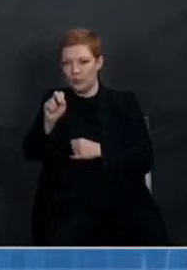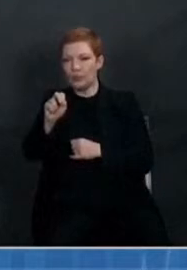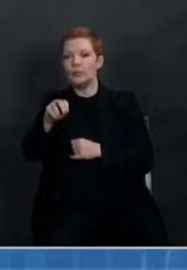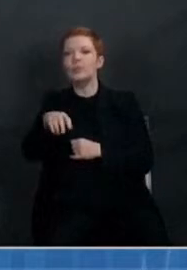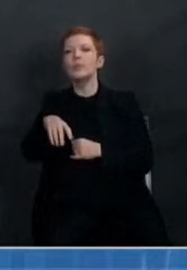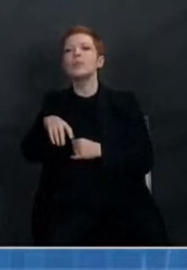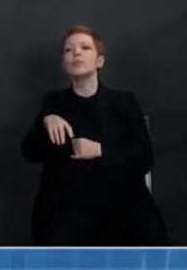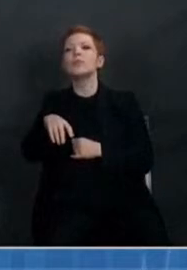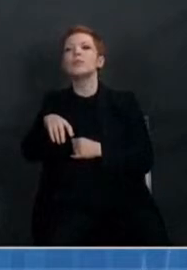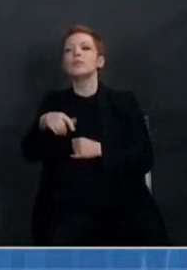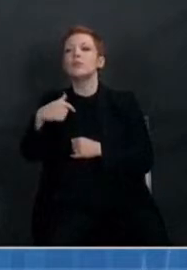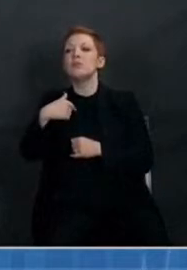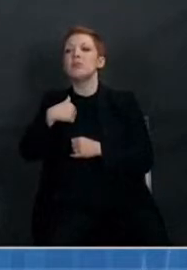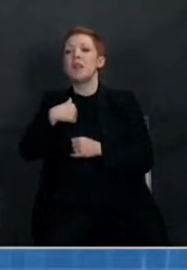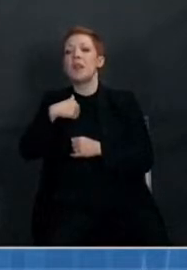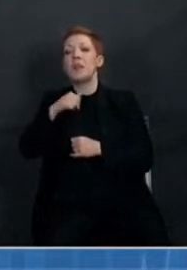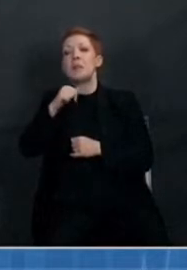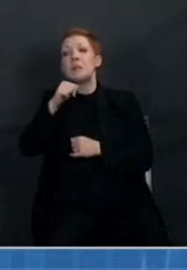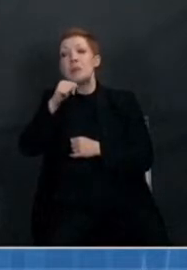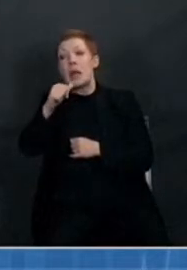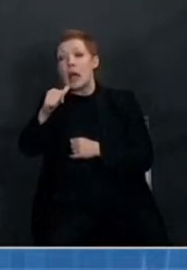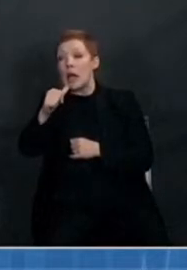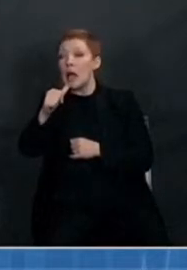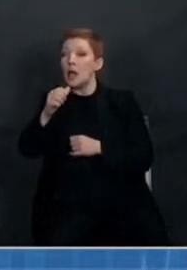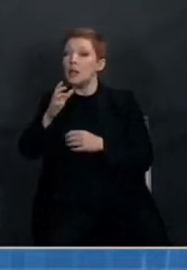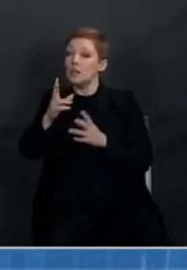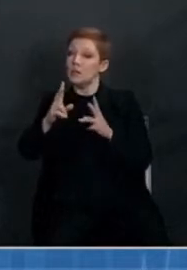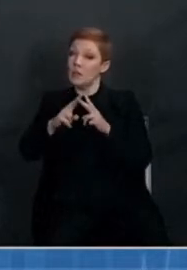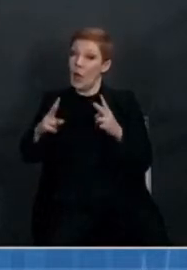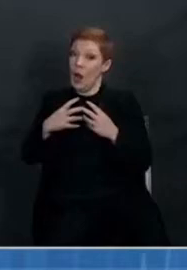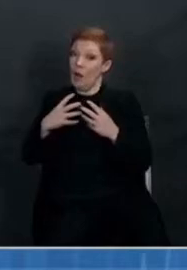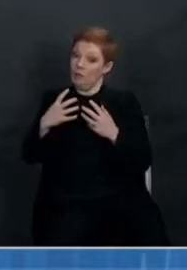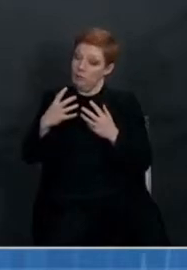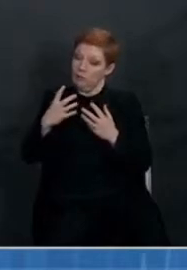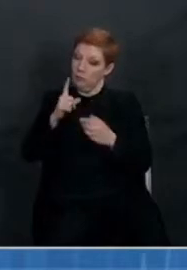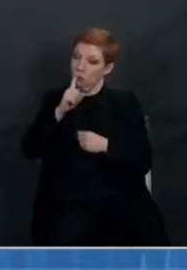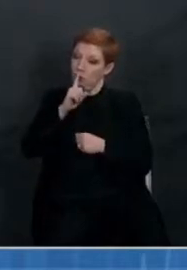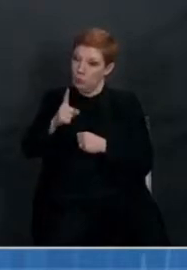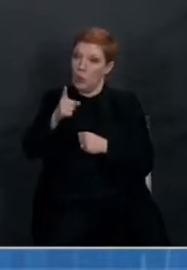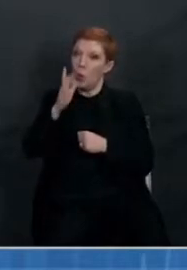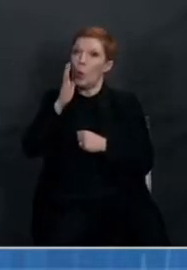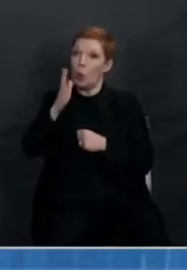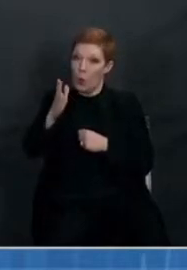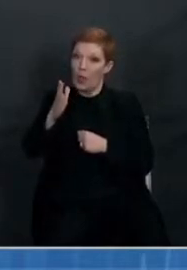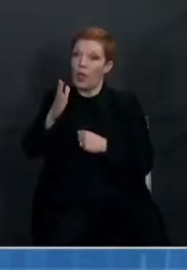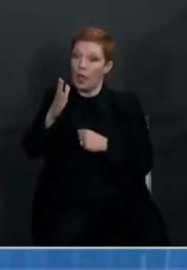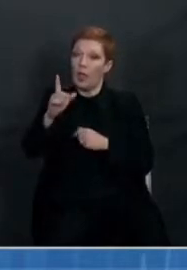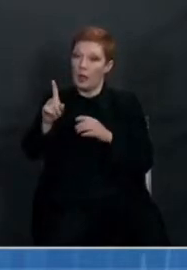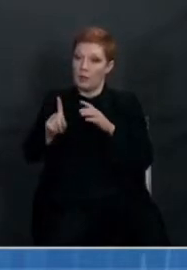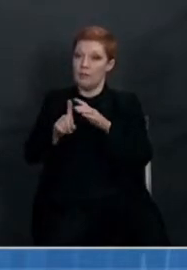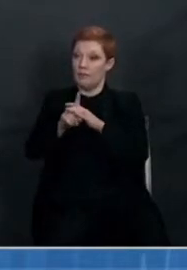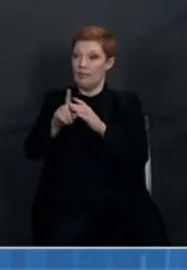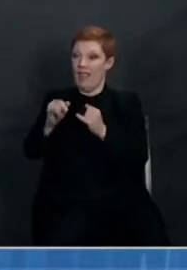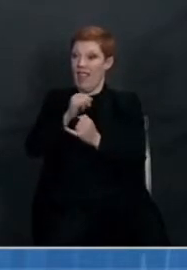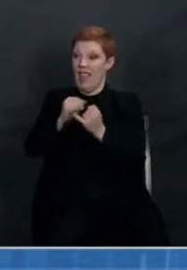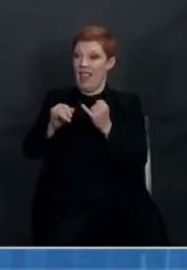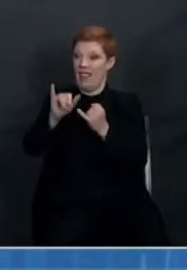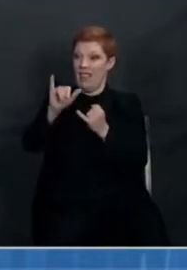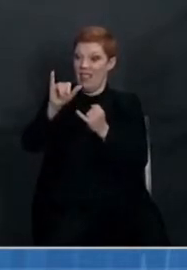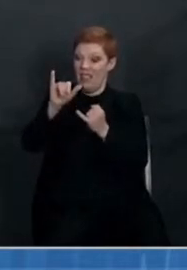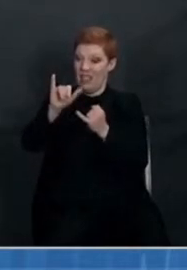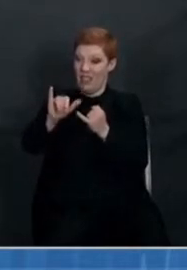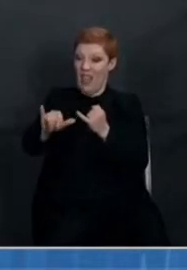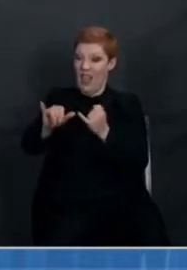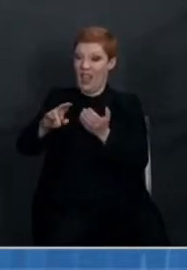be overly confident that those doses would would come evenly. I would expect that they would come towards the end of that contract.